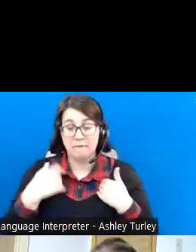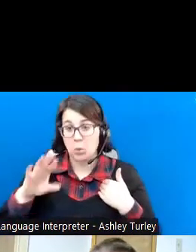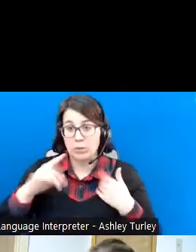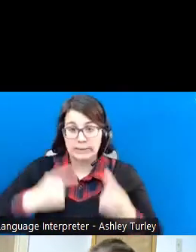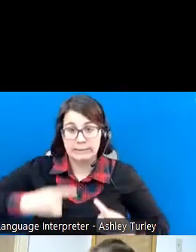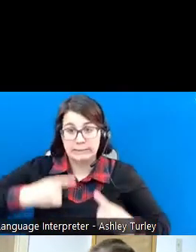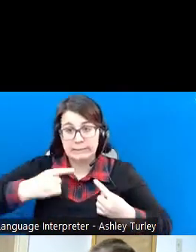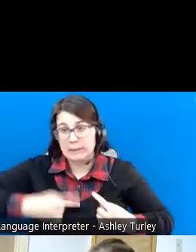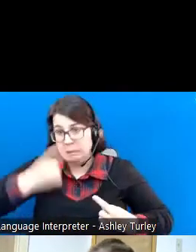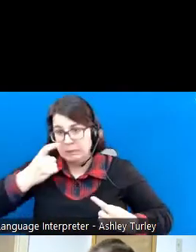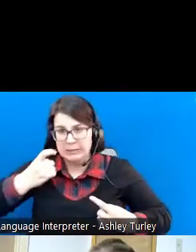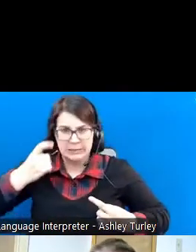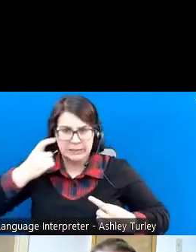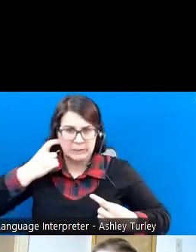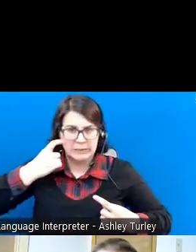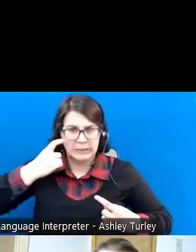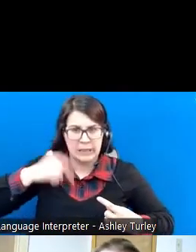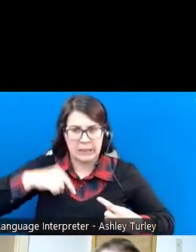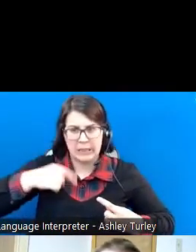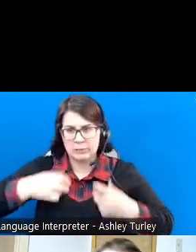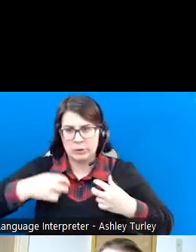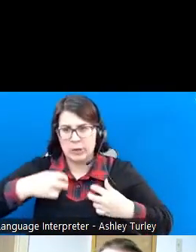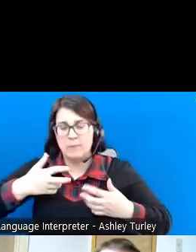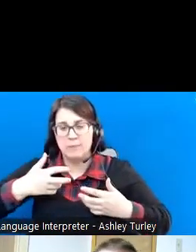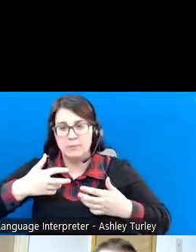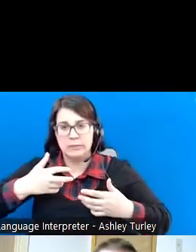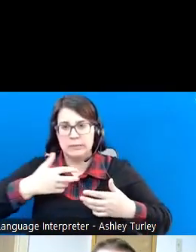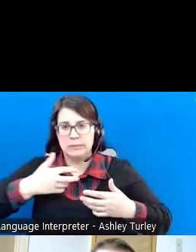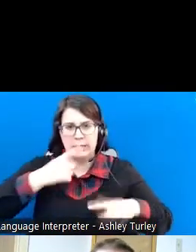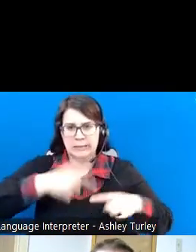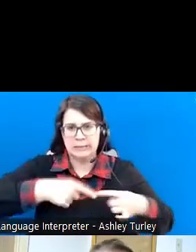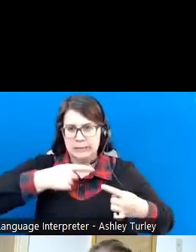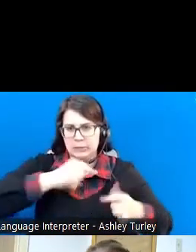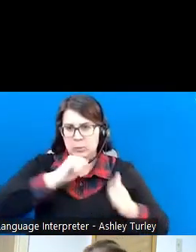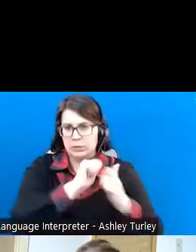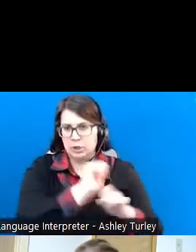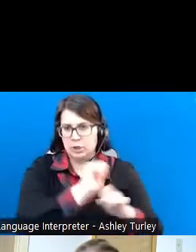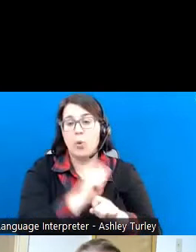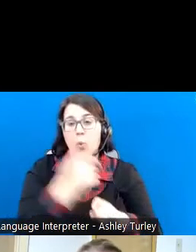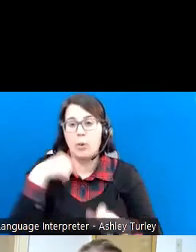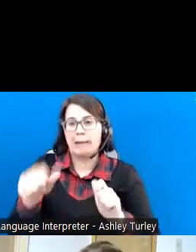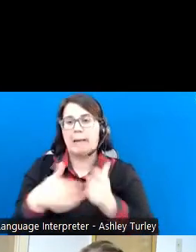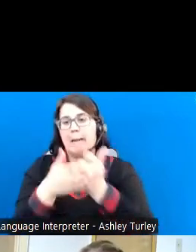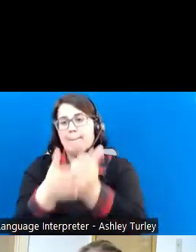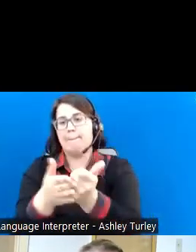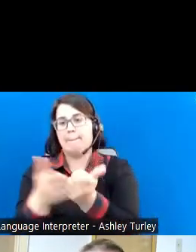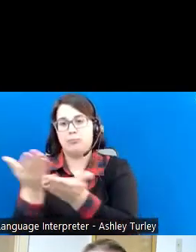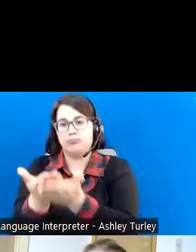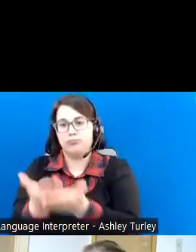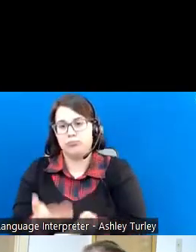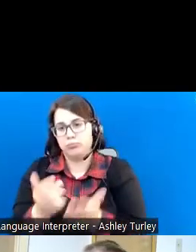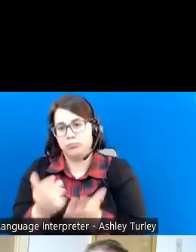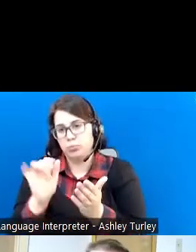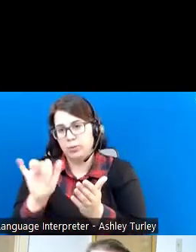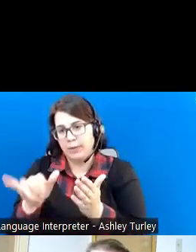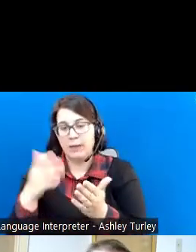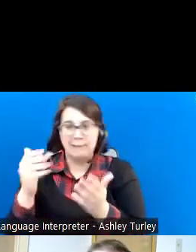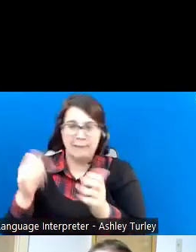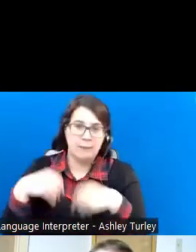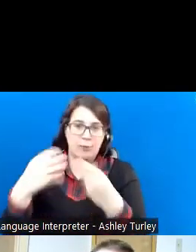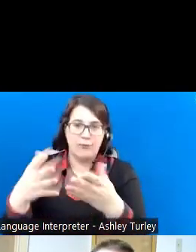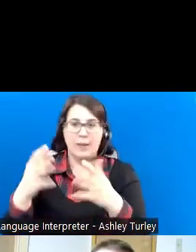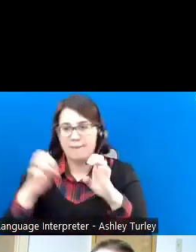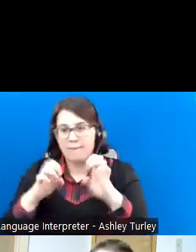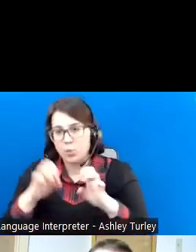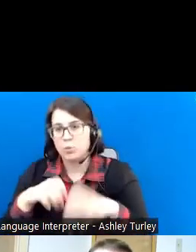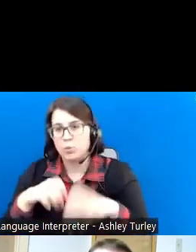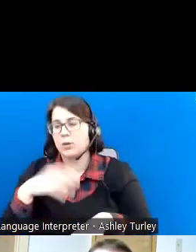because of a suspected condition to get or keep a job, we can help you get that information that we need. We can help you with evaluations and link you